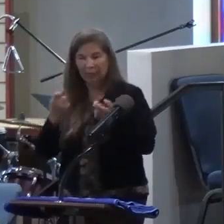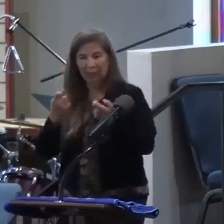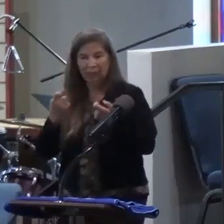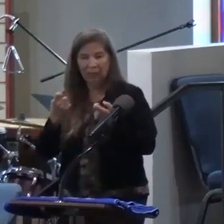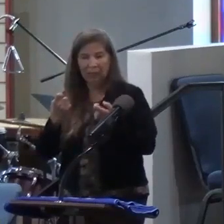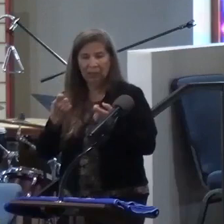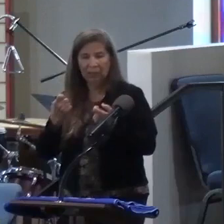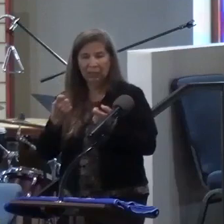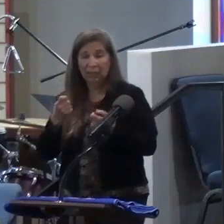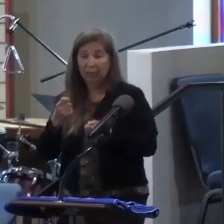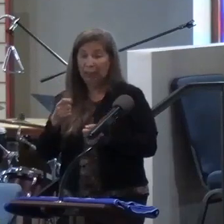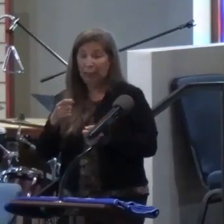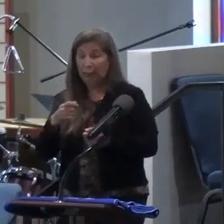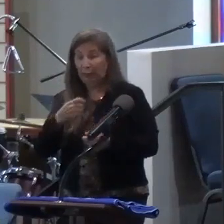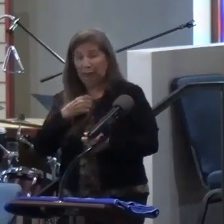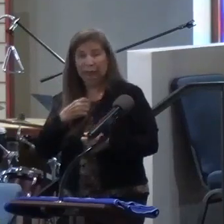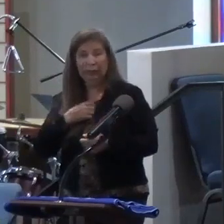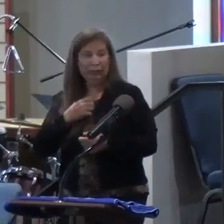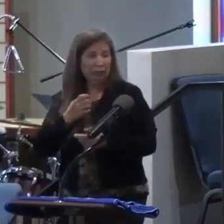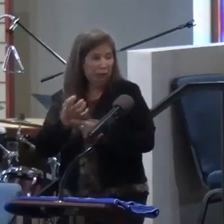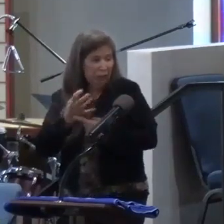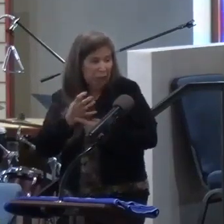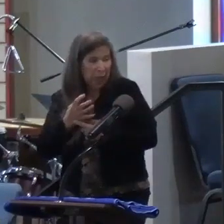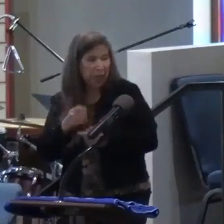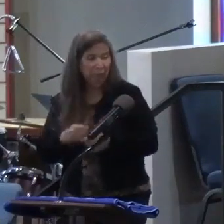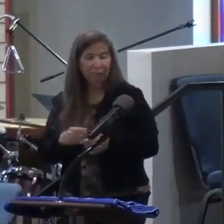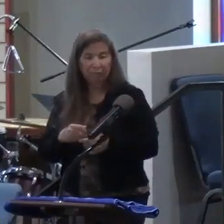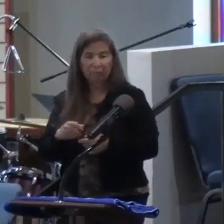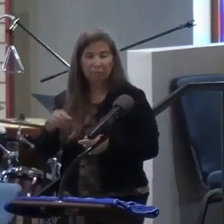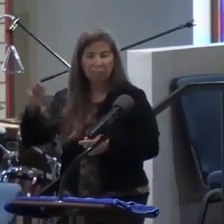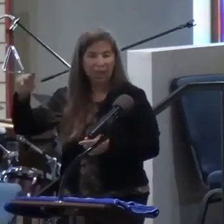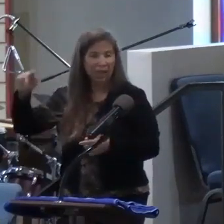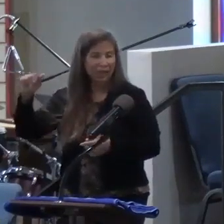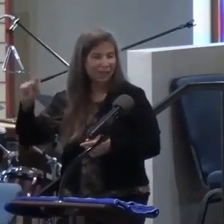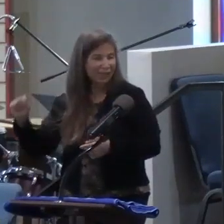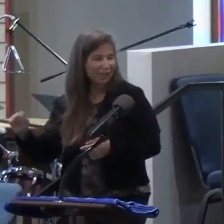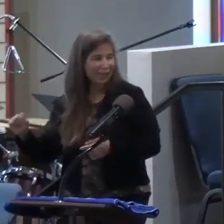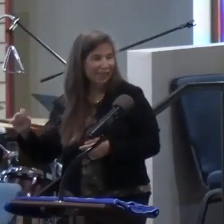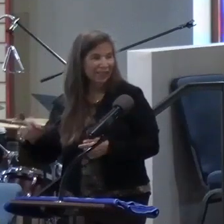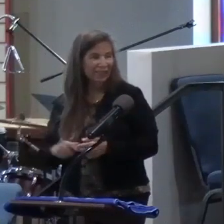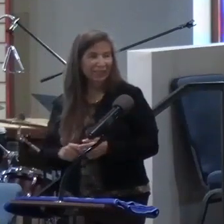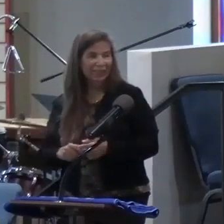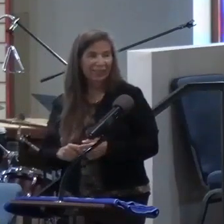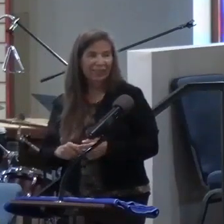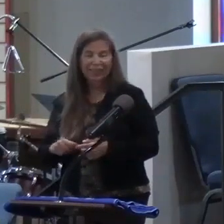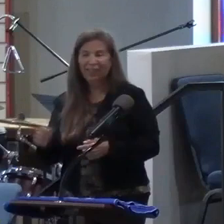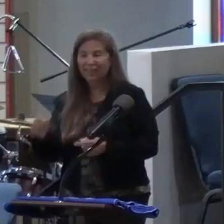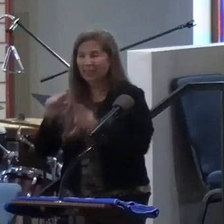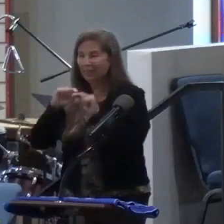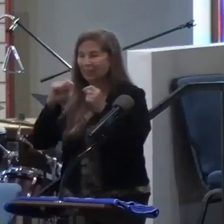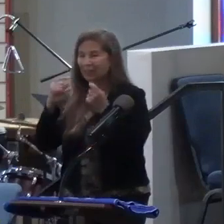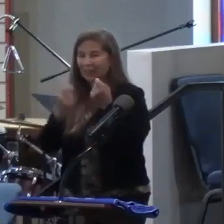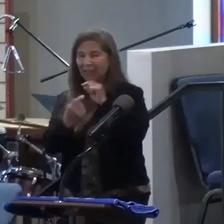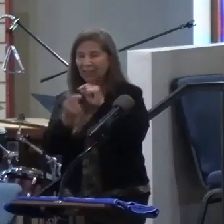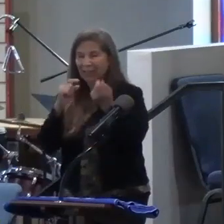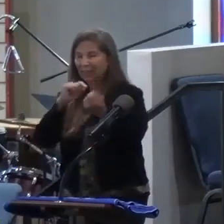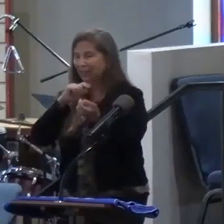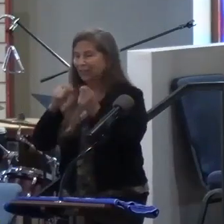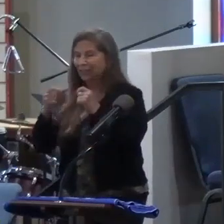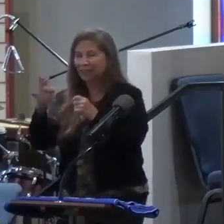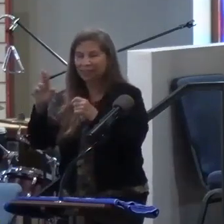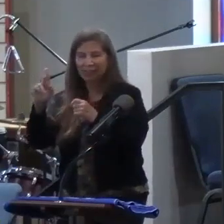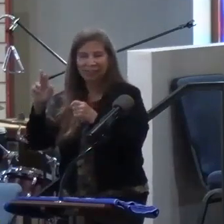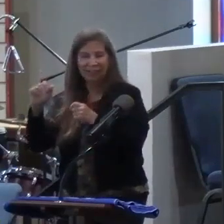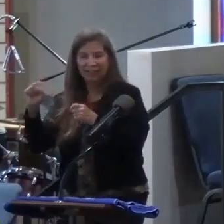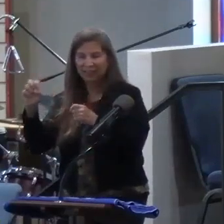there's old greedy Matt. Yeah, we're going to get him. Woo! There's that gossiping Russell. Woo! Oh,